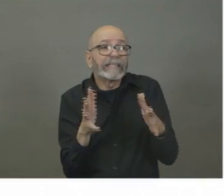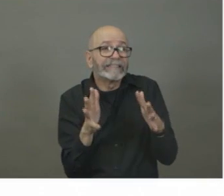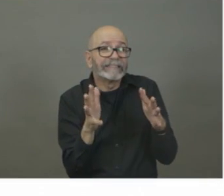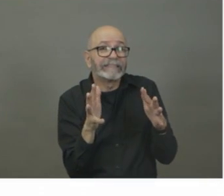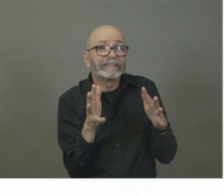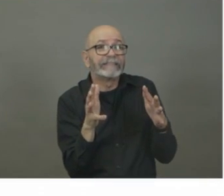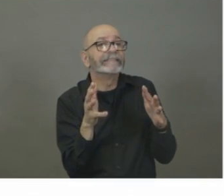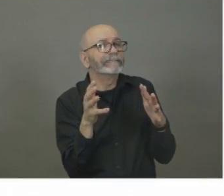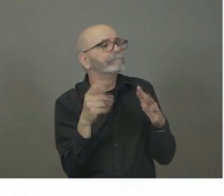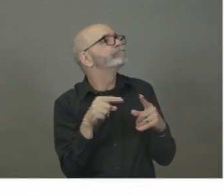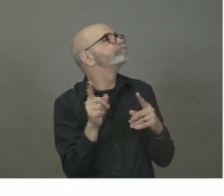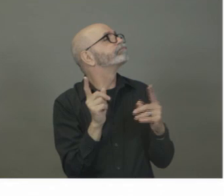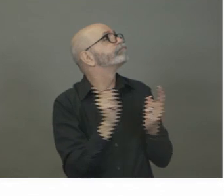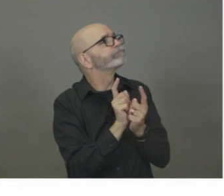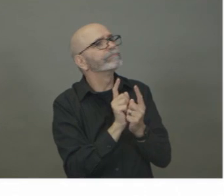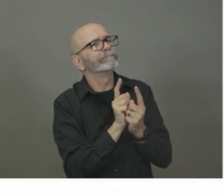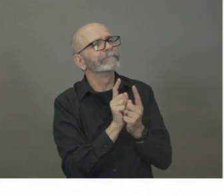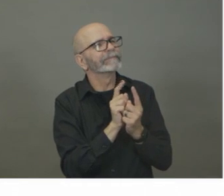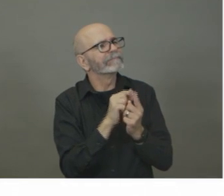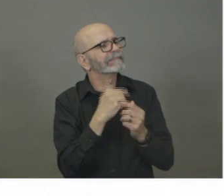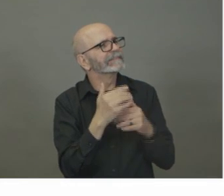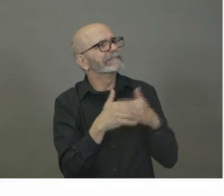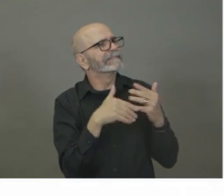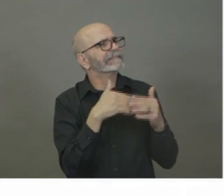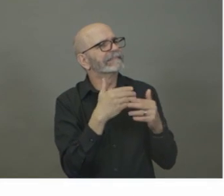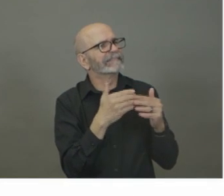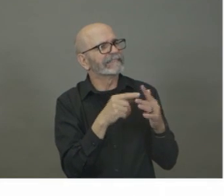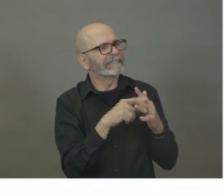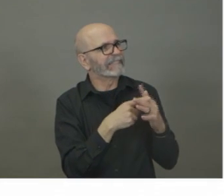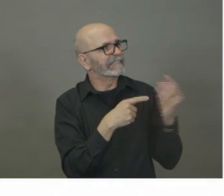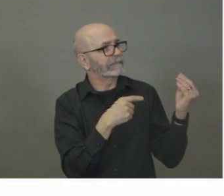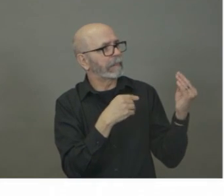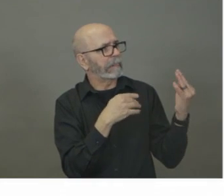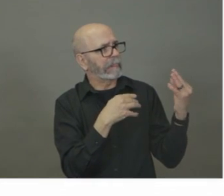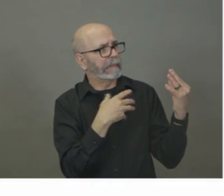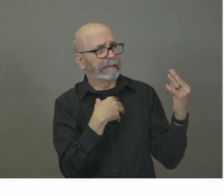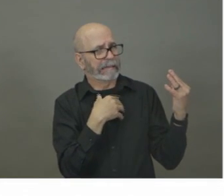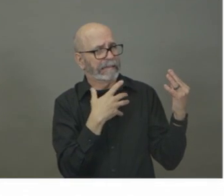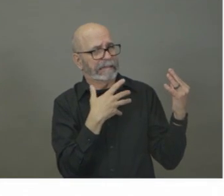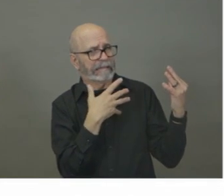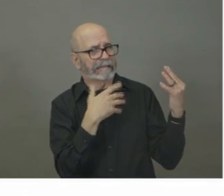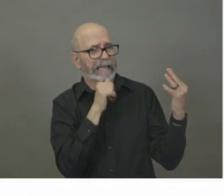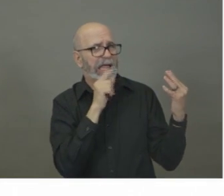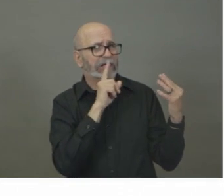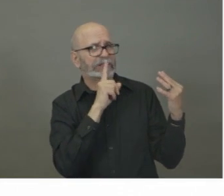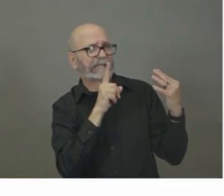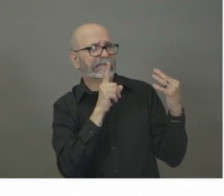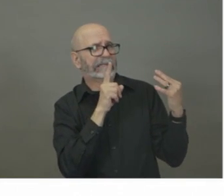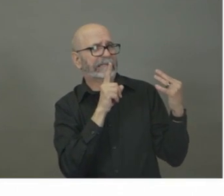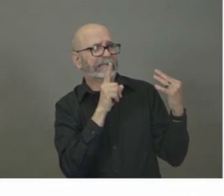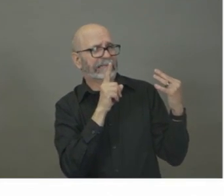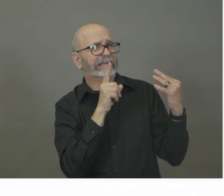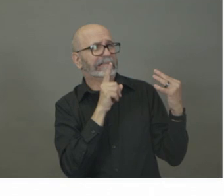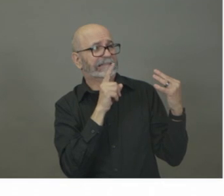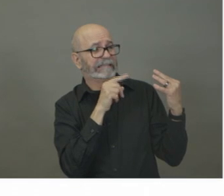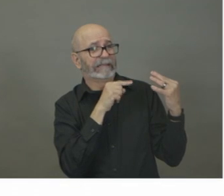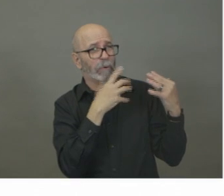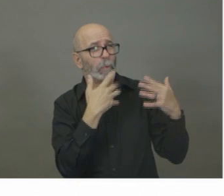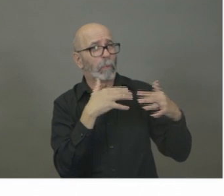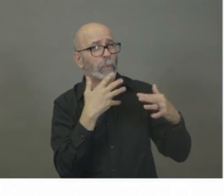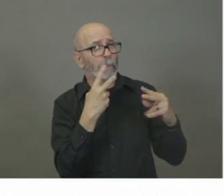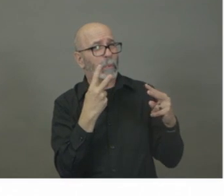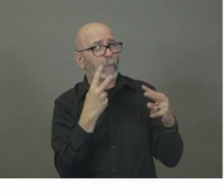evolve and the disease ramps up even in North America and in Canada, and we're also,